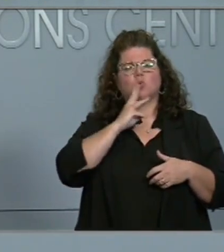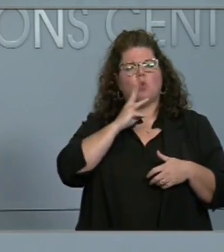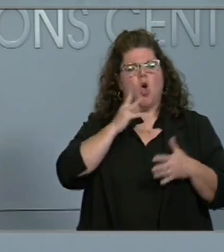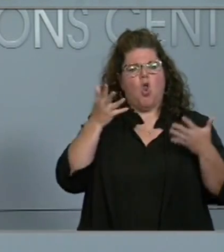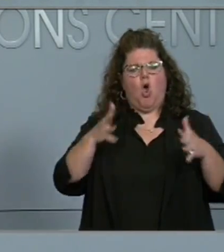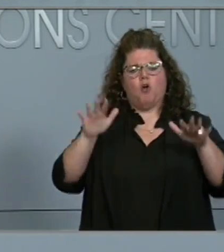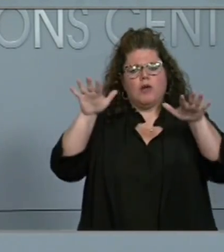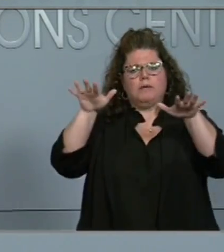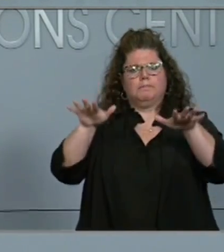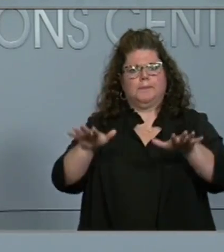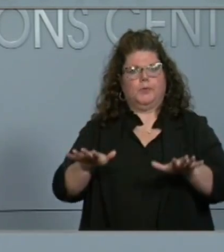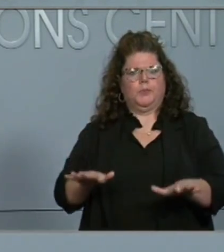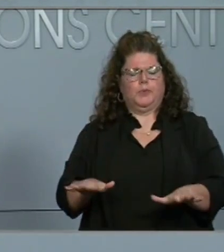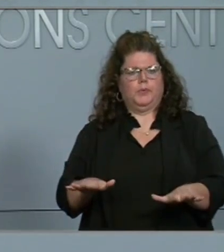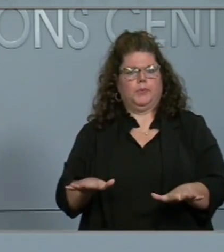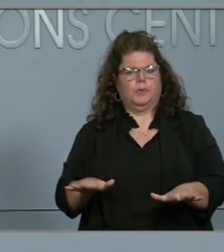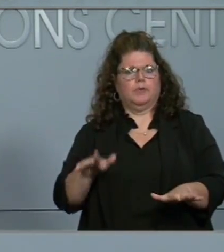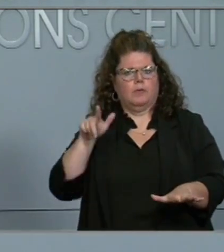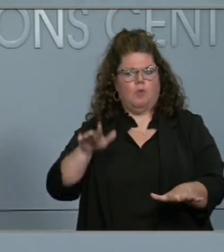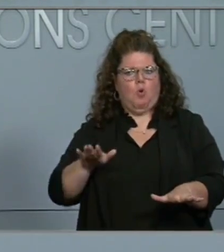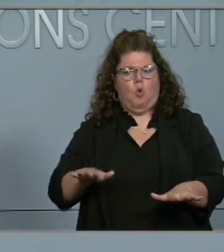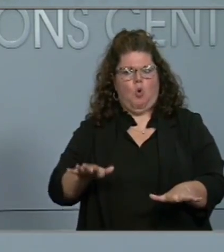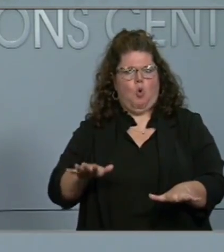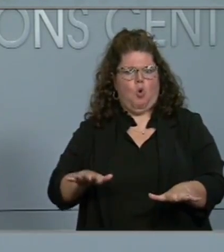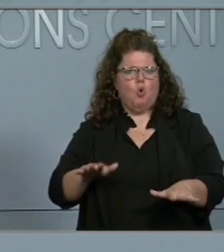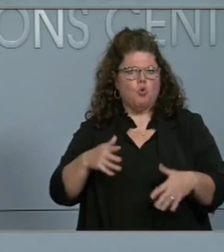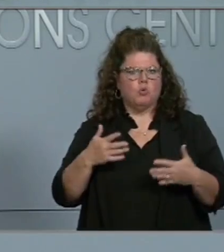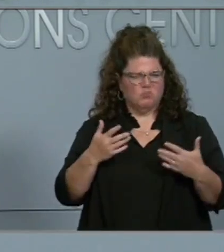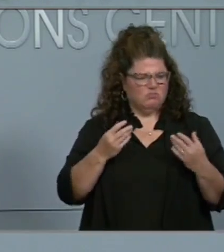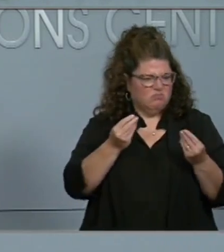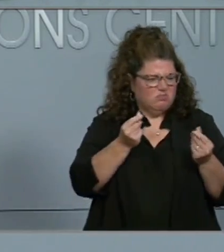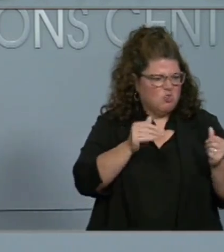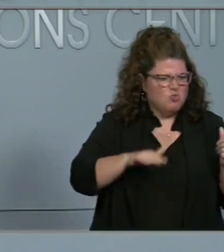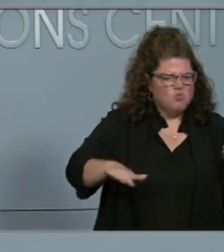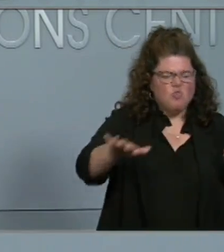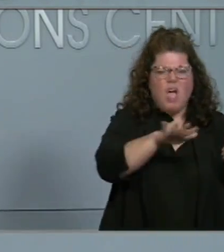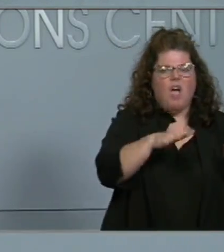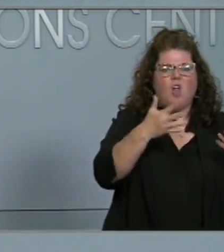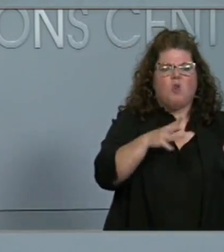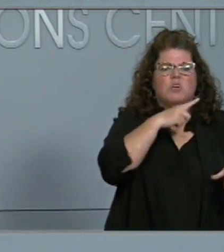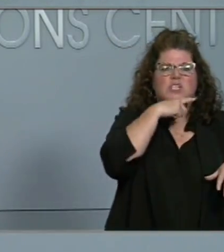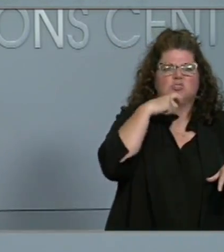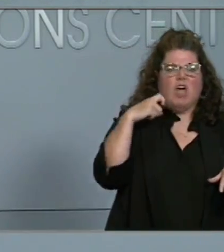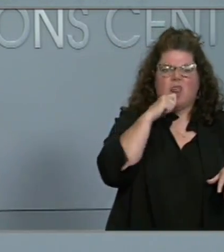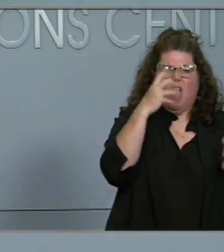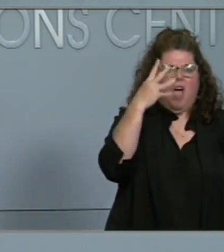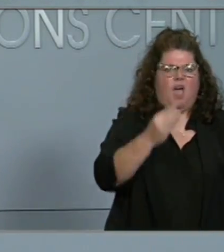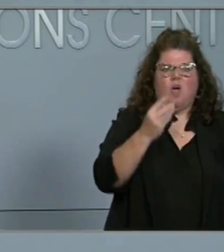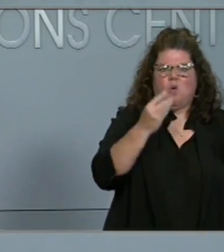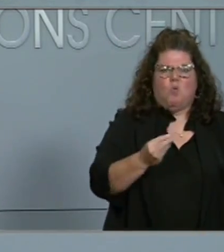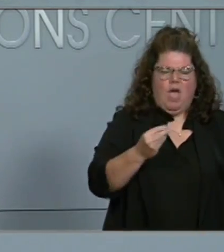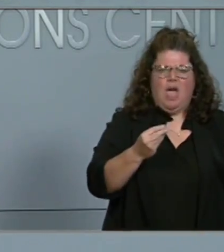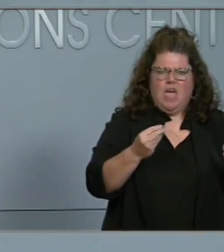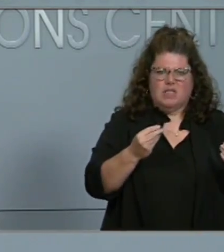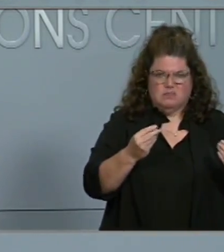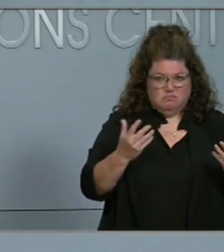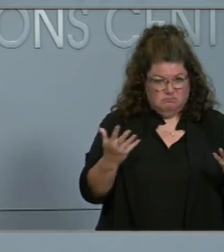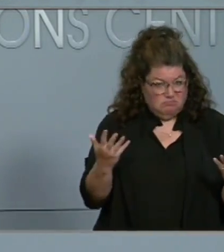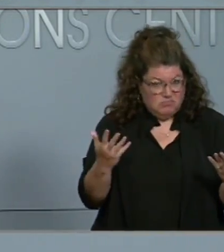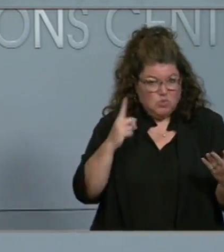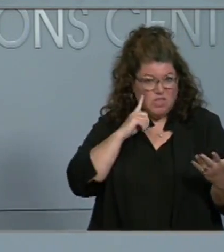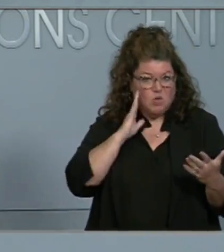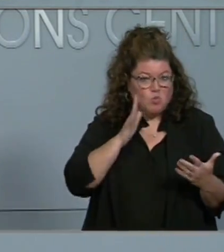soil and the ground didn't have a whole lot of rain or moisture in them to begin with before the storm? Thank you.